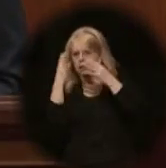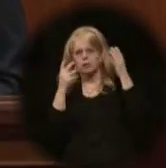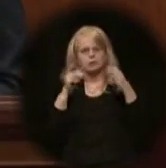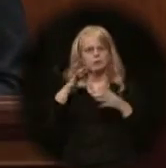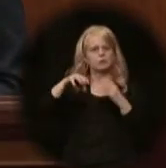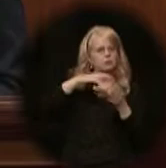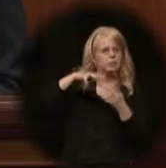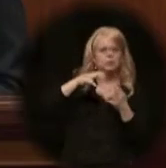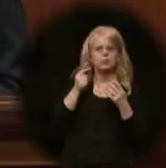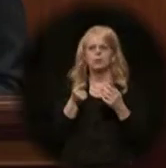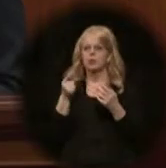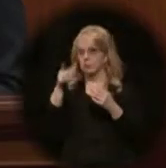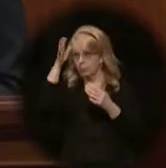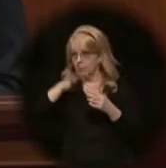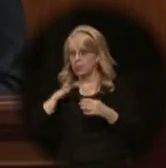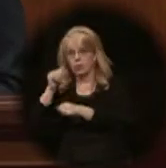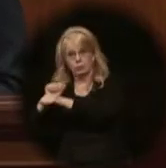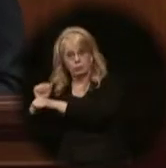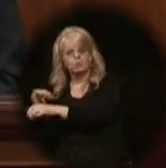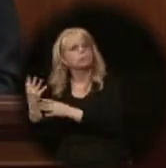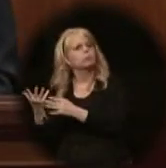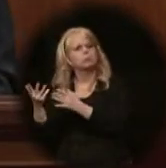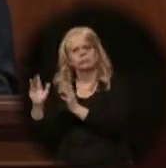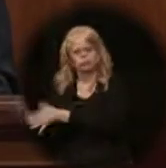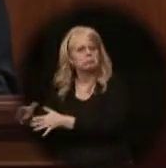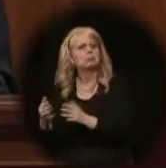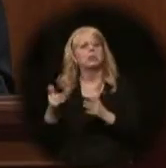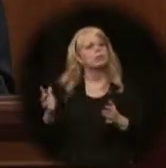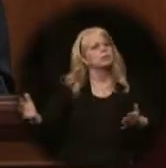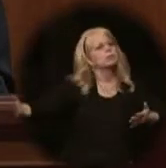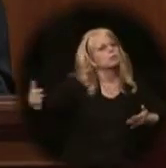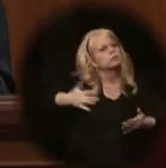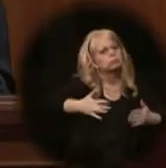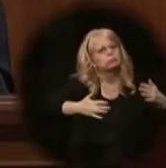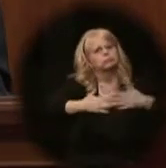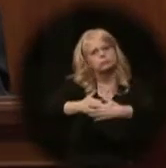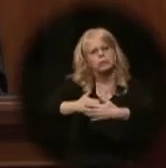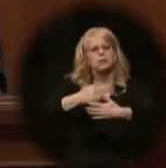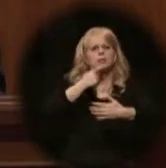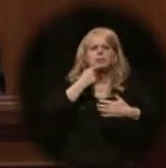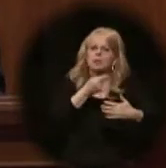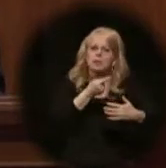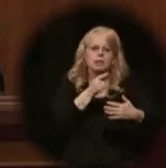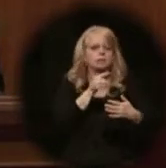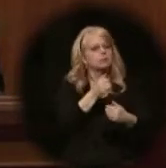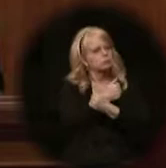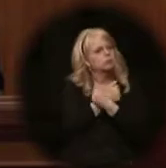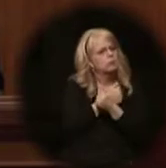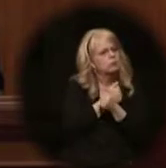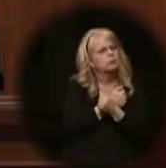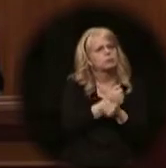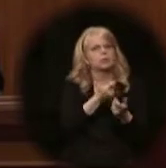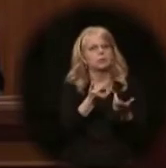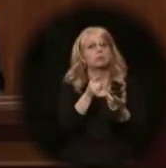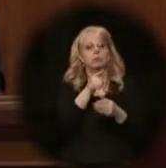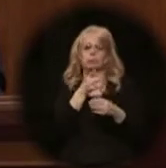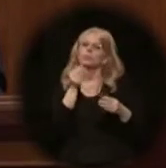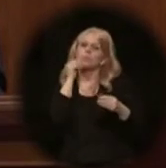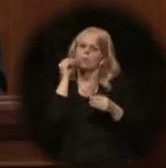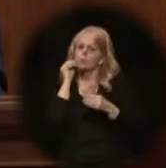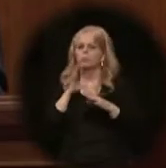maintenance staff set his work aside, hugged the woman, told her she was loved, and that she was home.